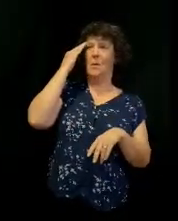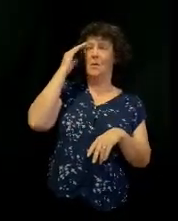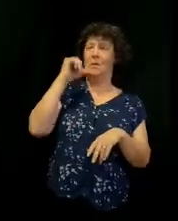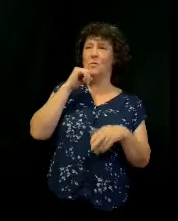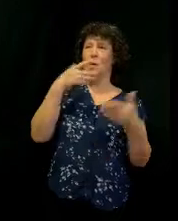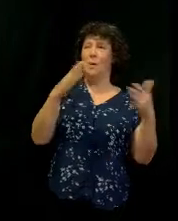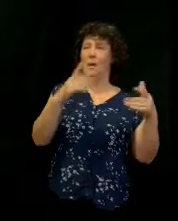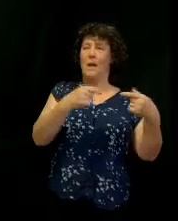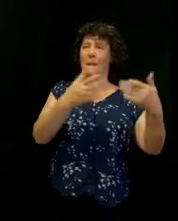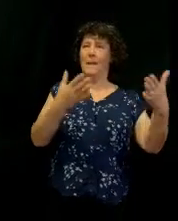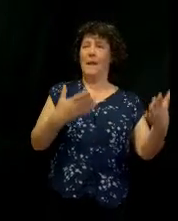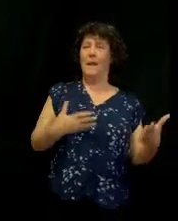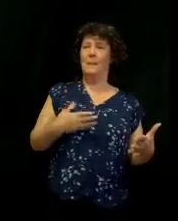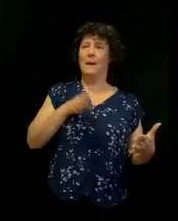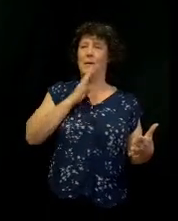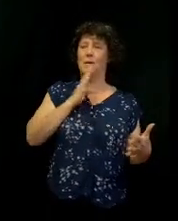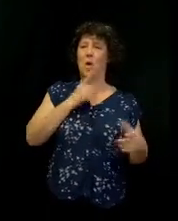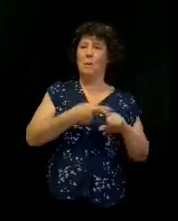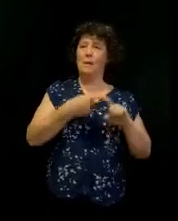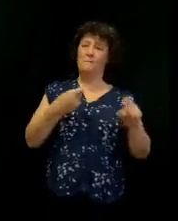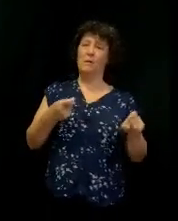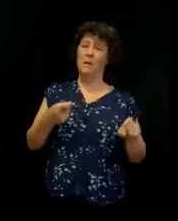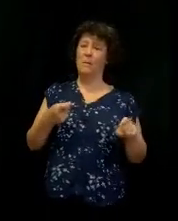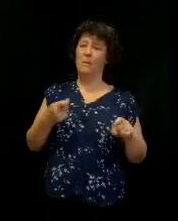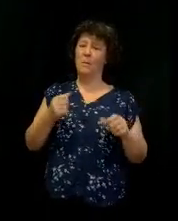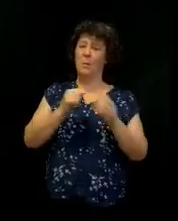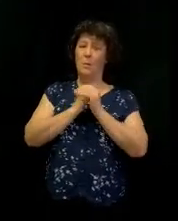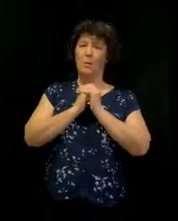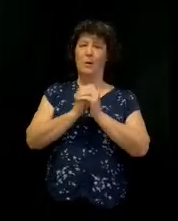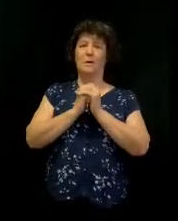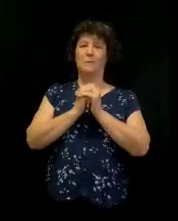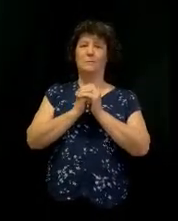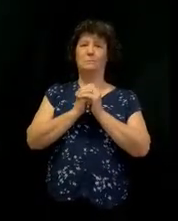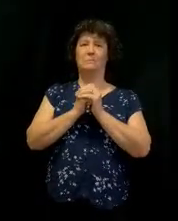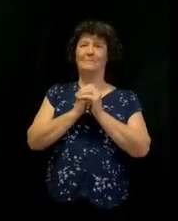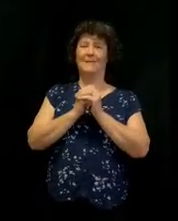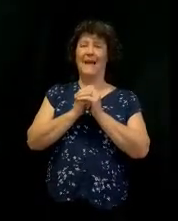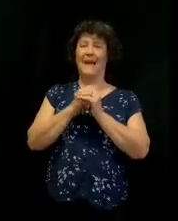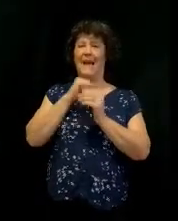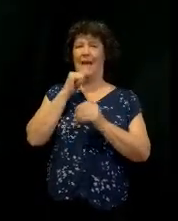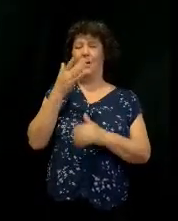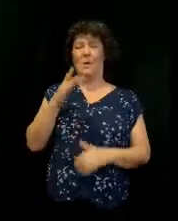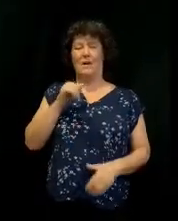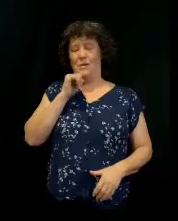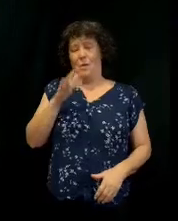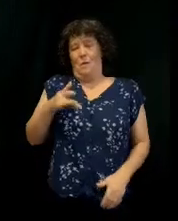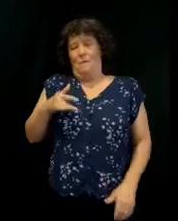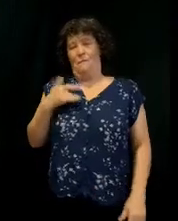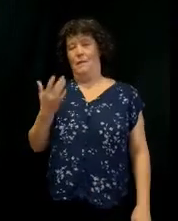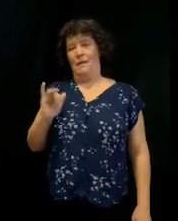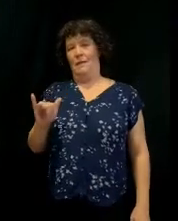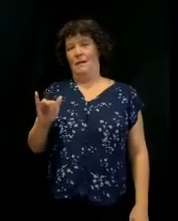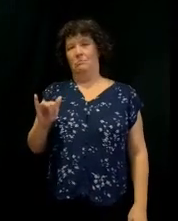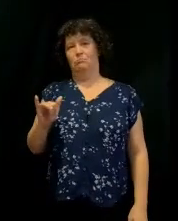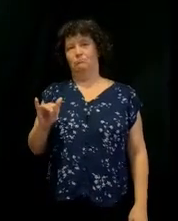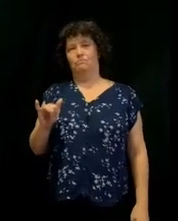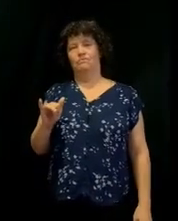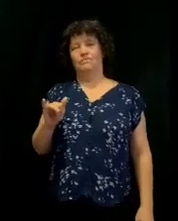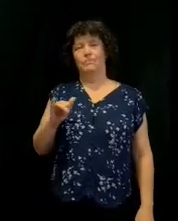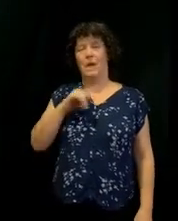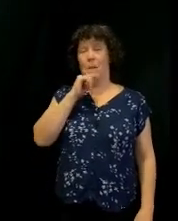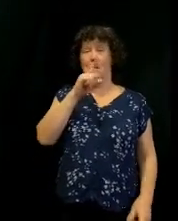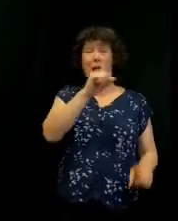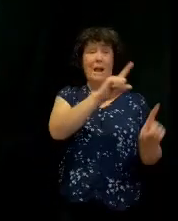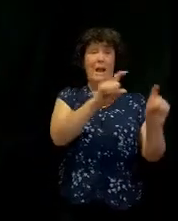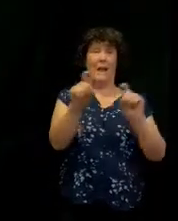Oh, I don't know. That's not my personality. Hold on a second. The same people that say that. Now, I'm not. Listen, I'm not asking